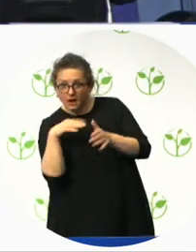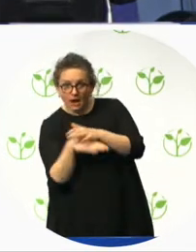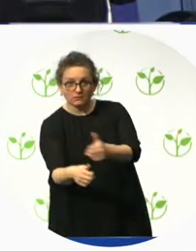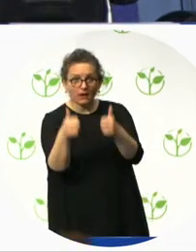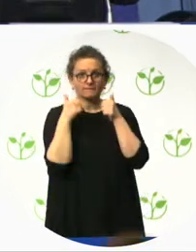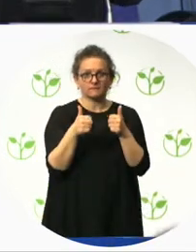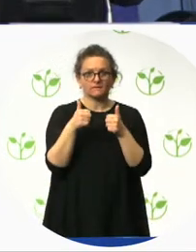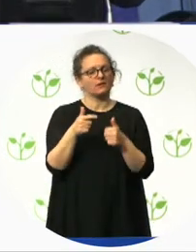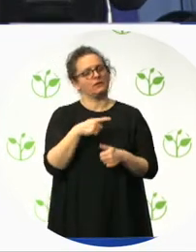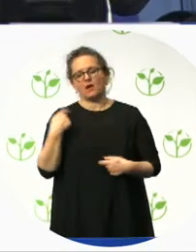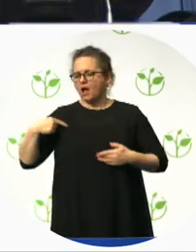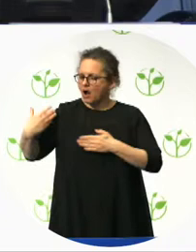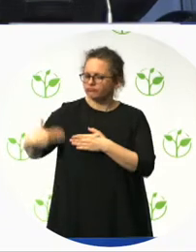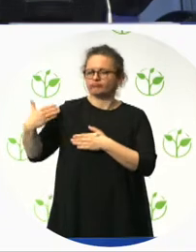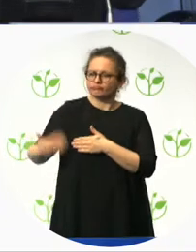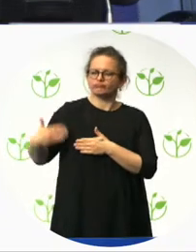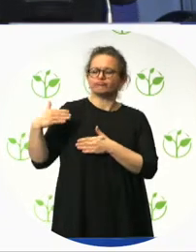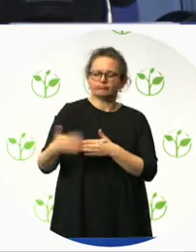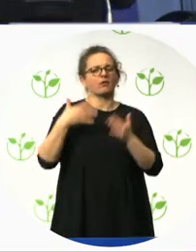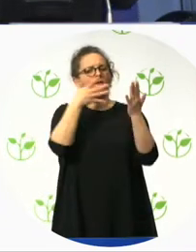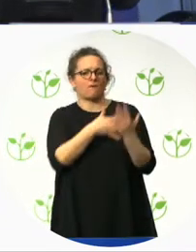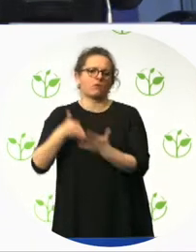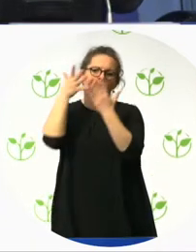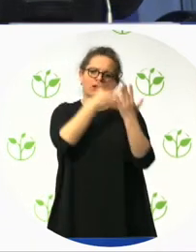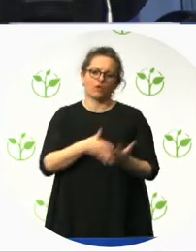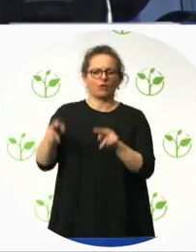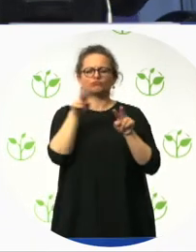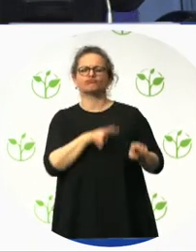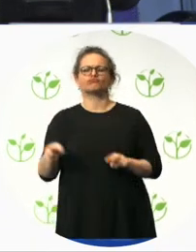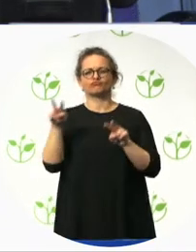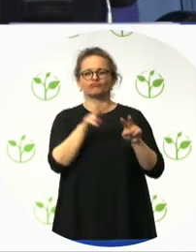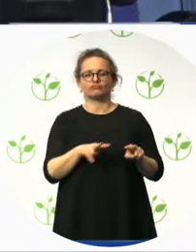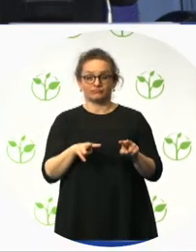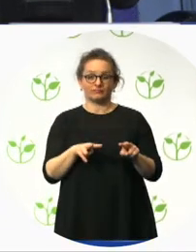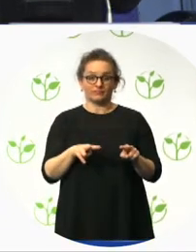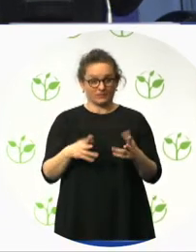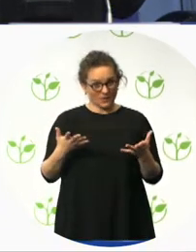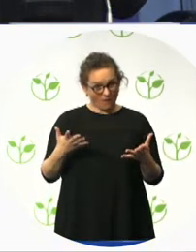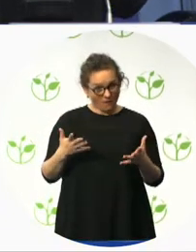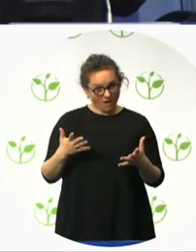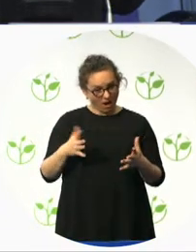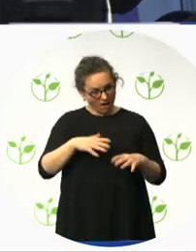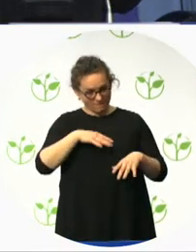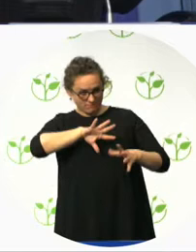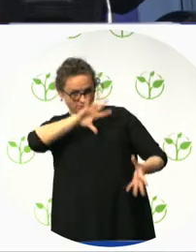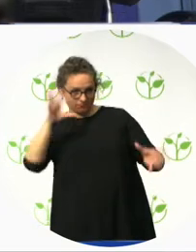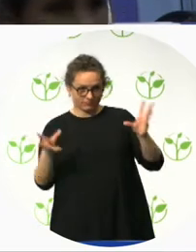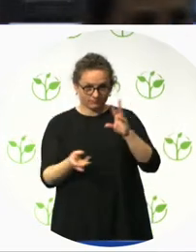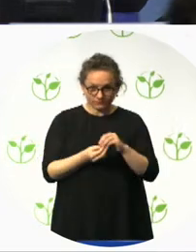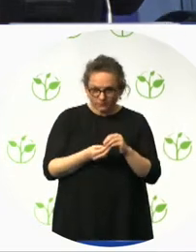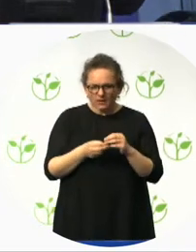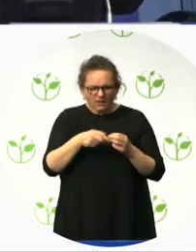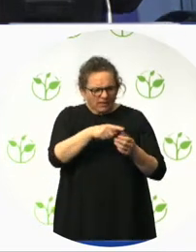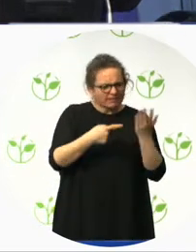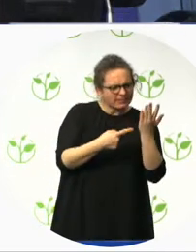all the technical solutions in our shop try to be both for